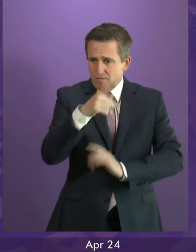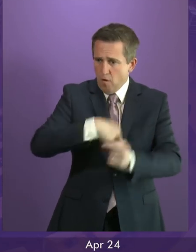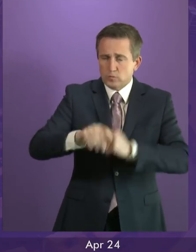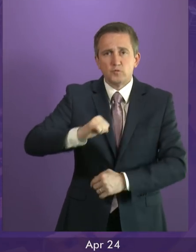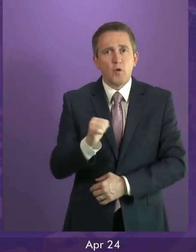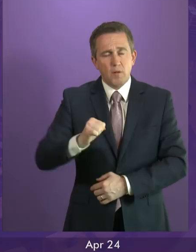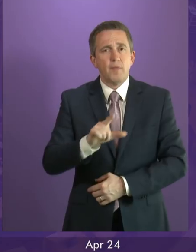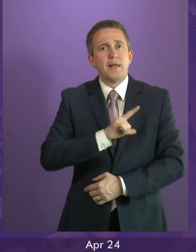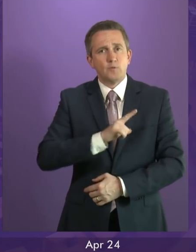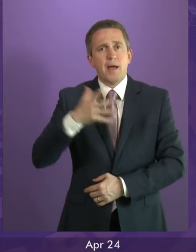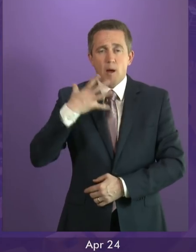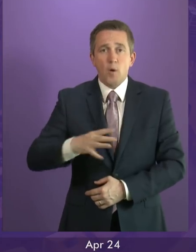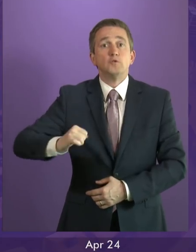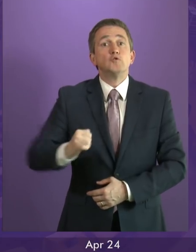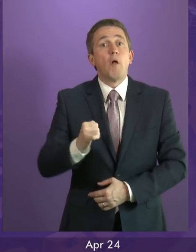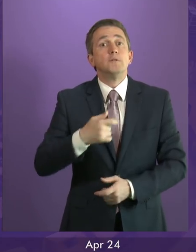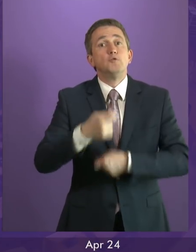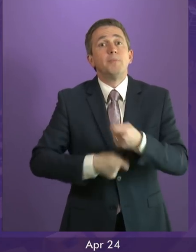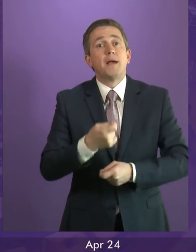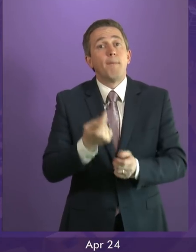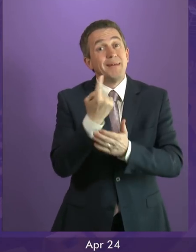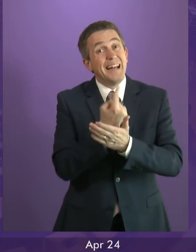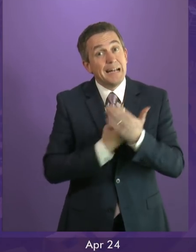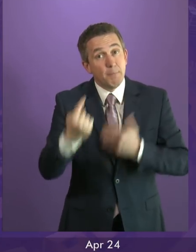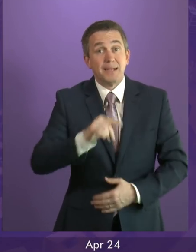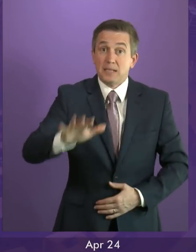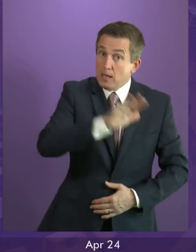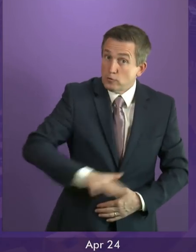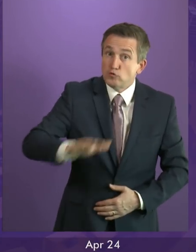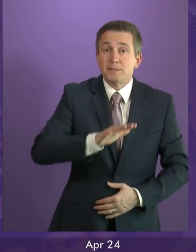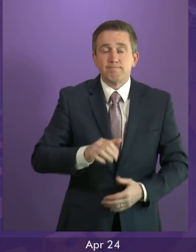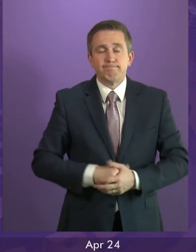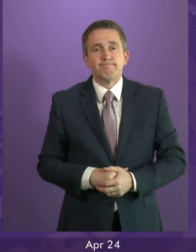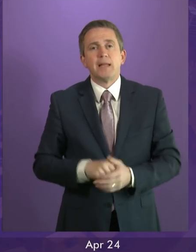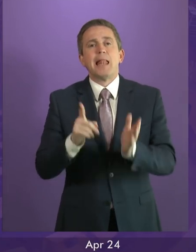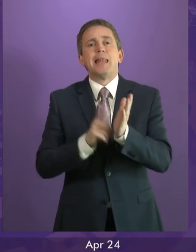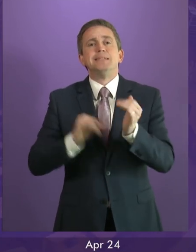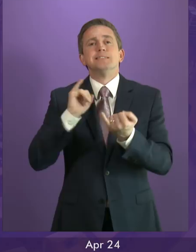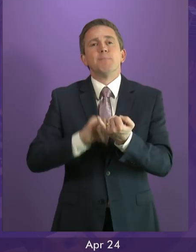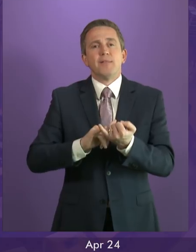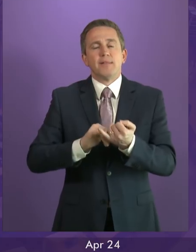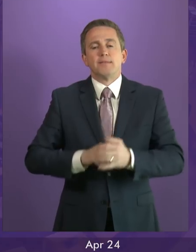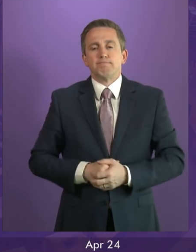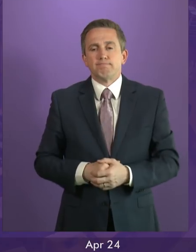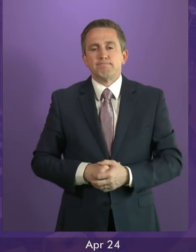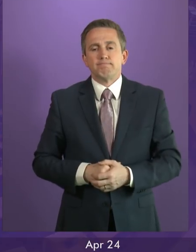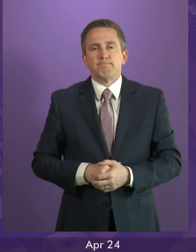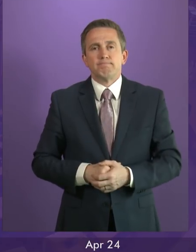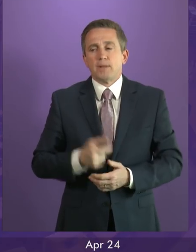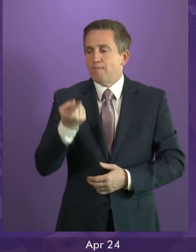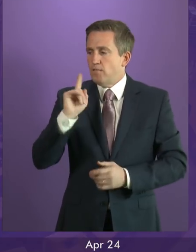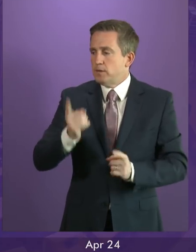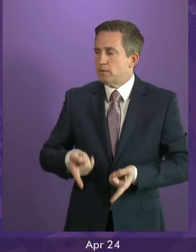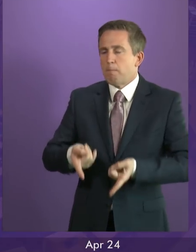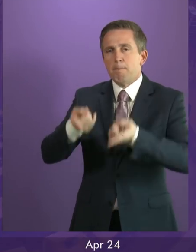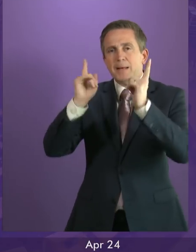Scotland becoming an independent country. Liz Smith to be followed by Mark MacDonald. The First Minister says very clearly